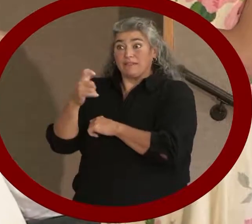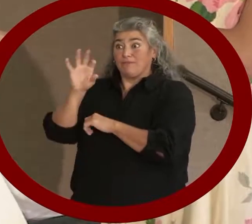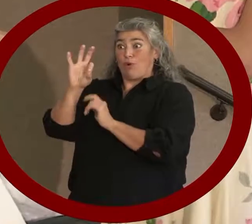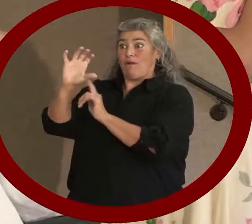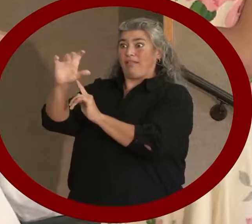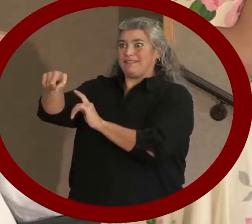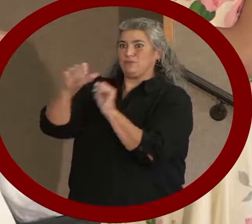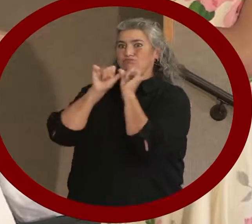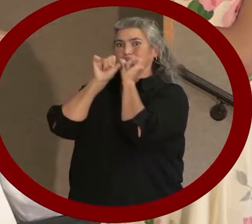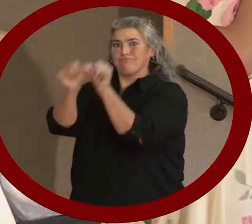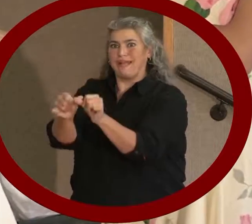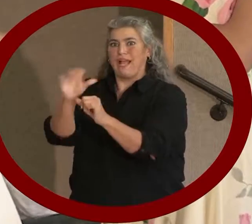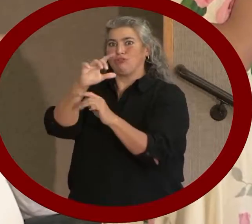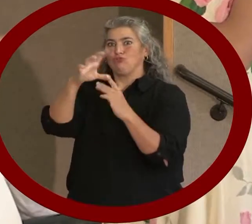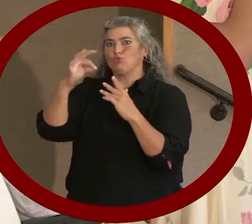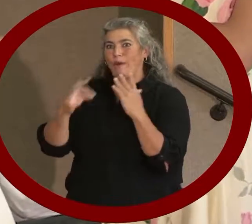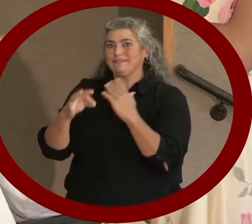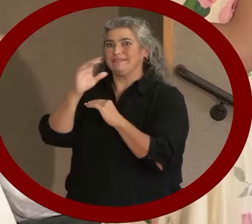everyone.